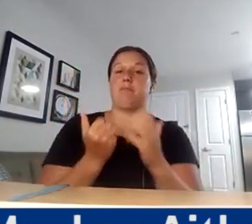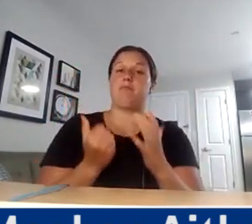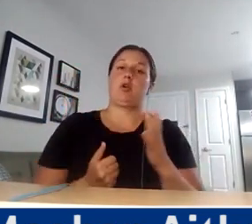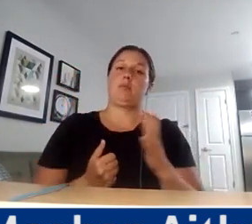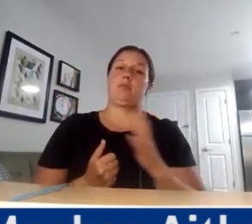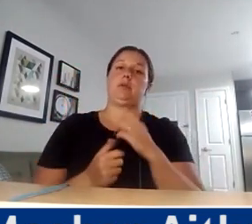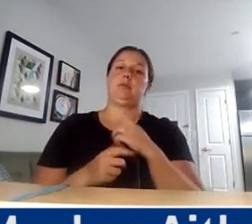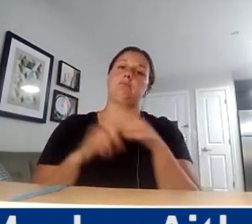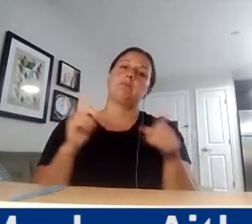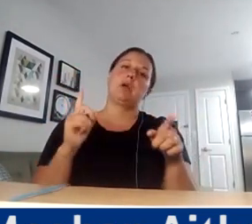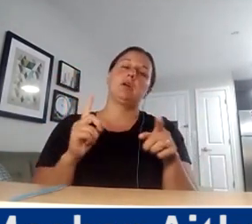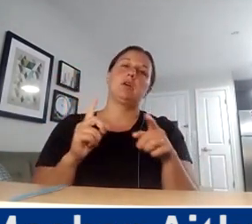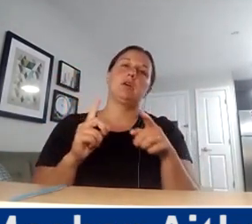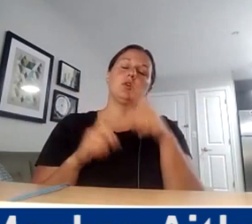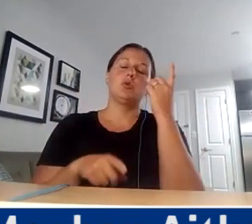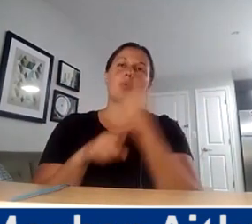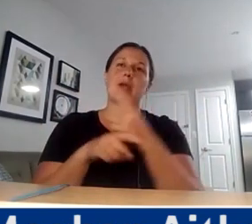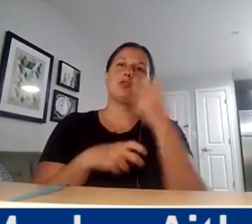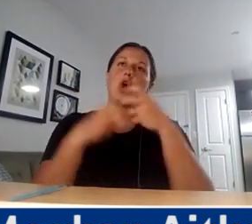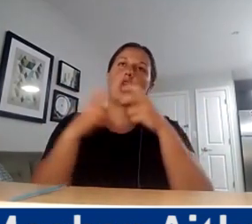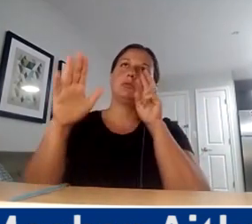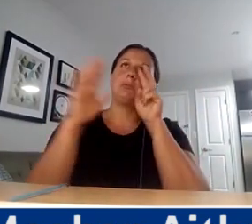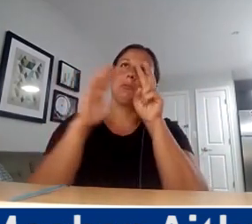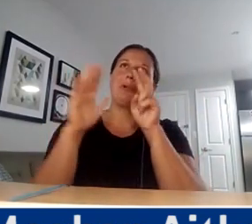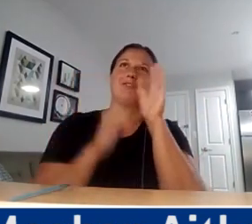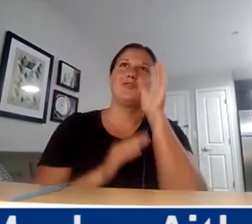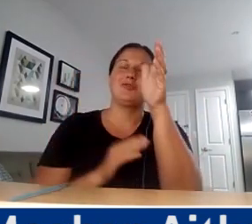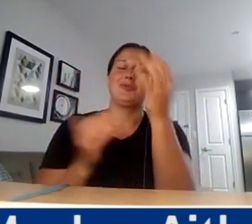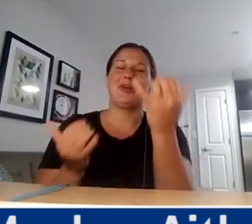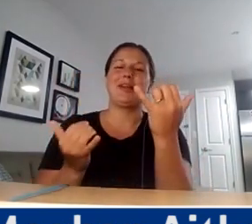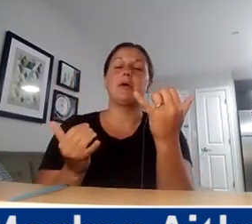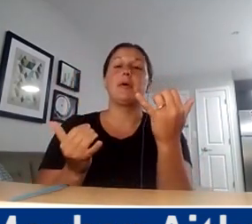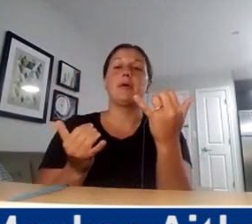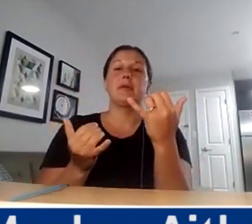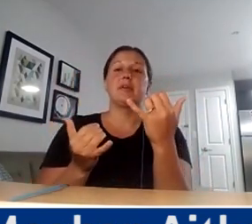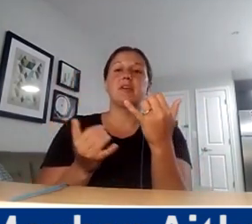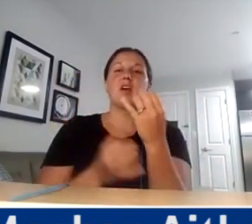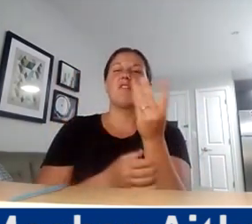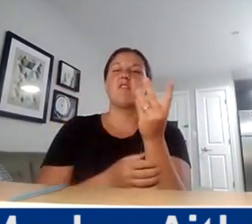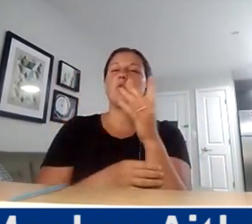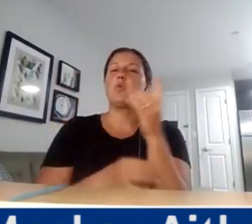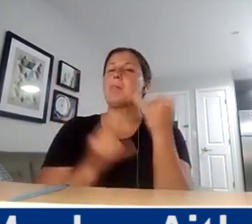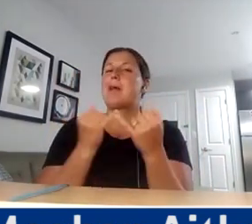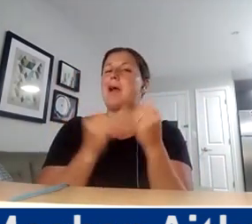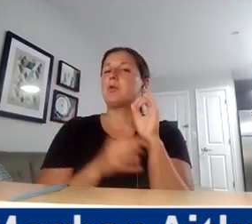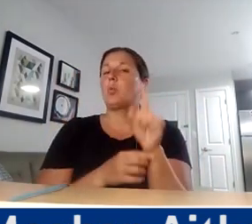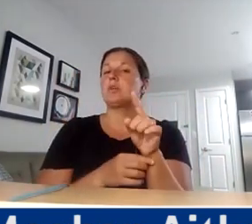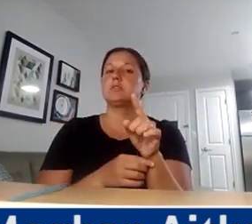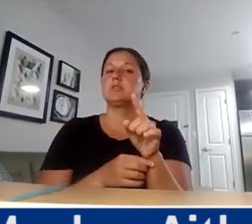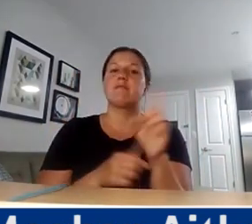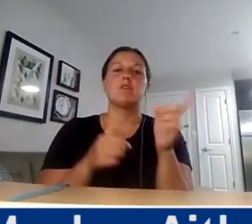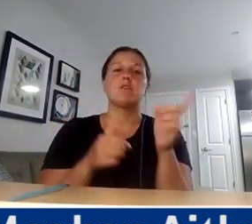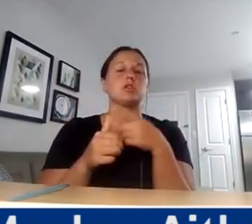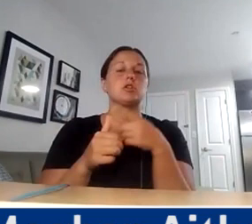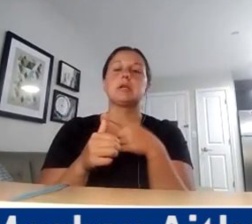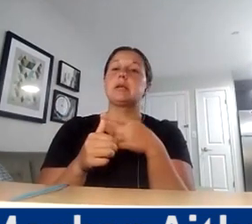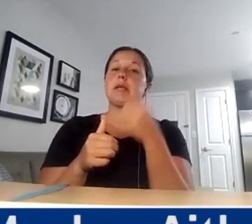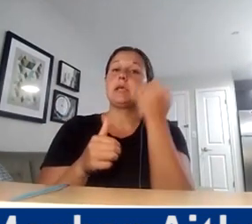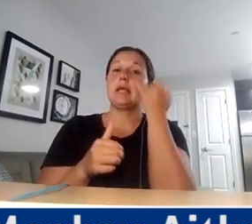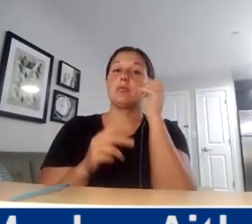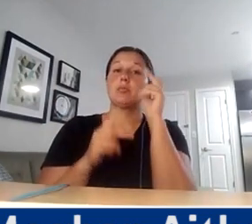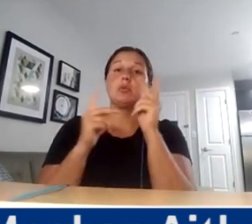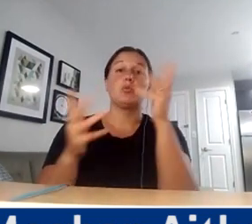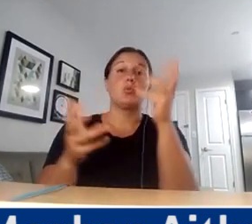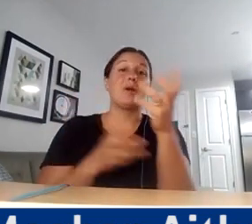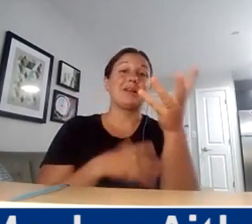too far in the future these days. A couple last questions. One is a practical one for folks that might want to get involved or maybe they want to learn how their